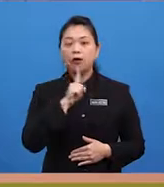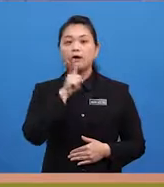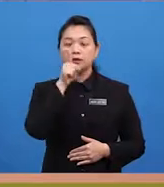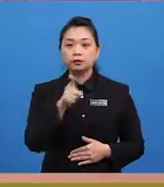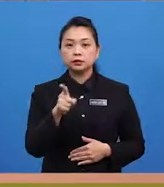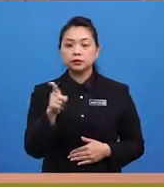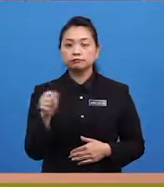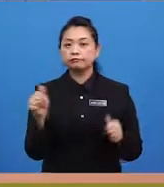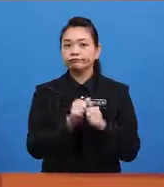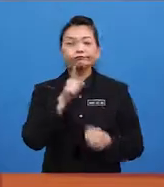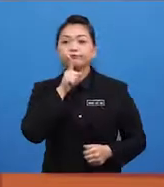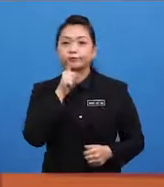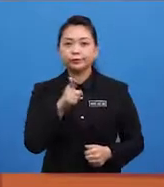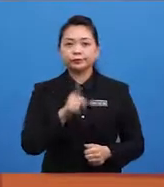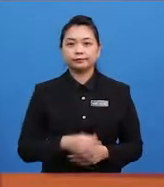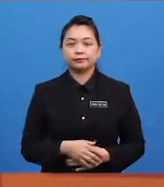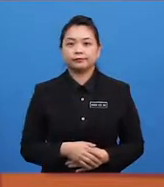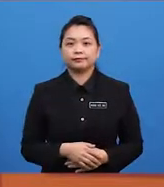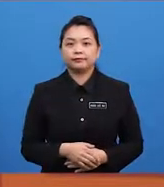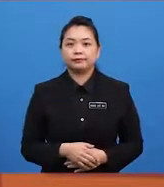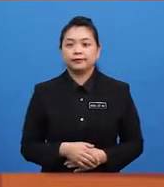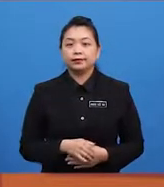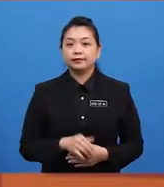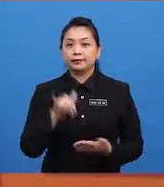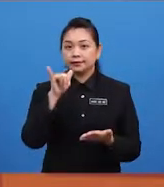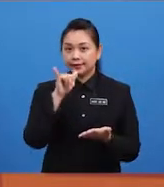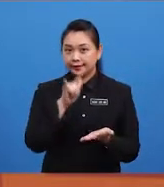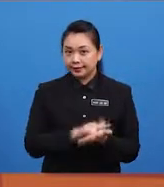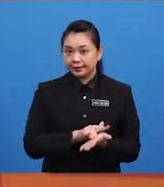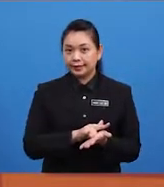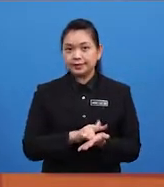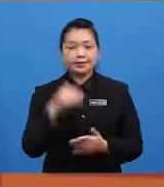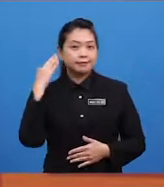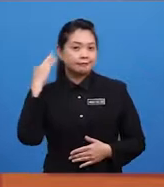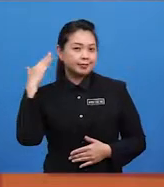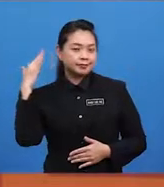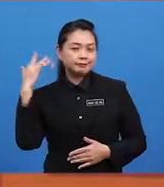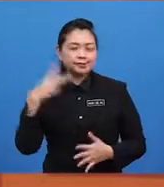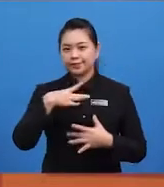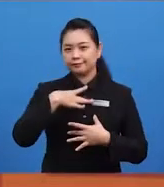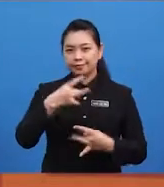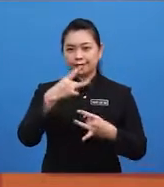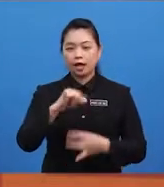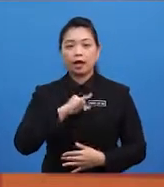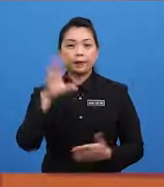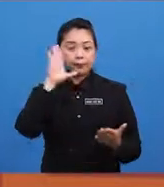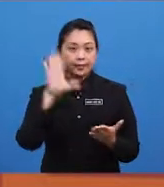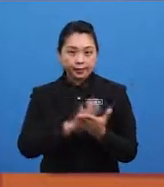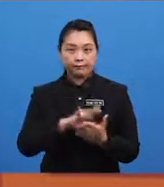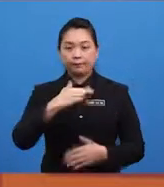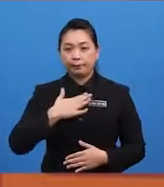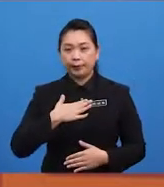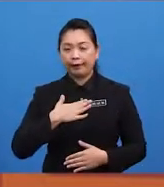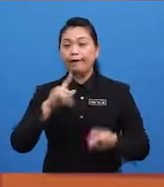Confidently. That sounds interesting. Well, I believe my friends